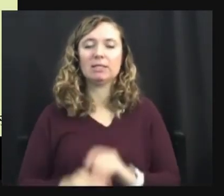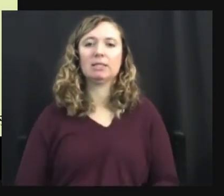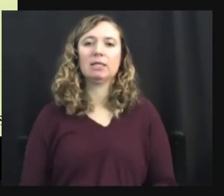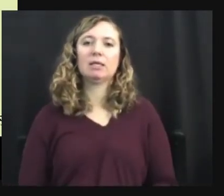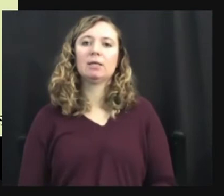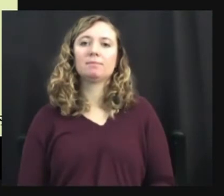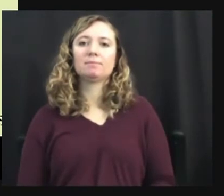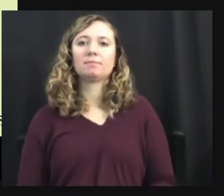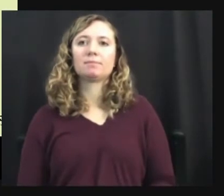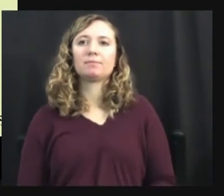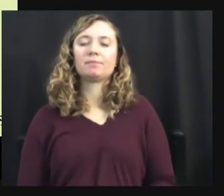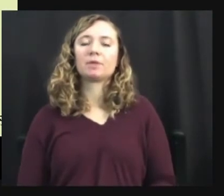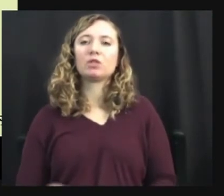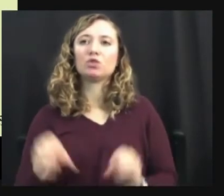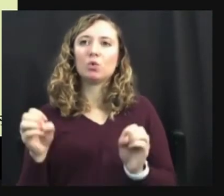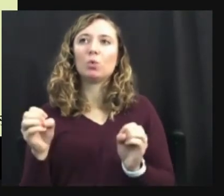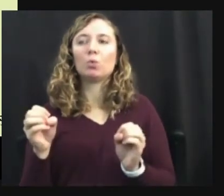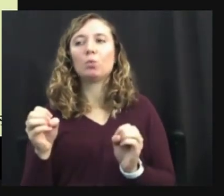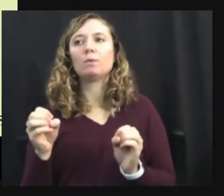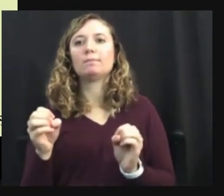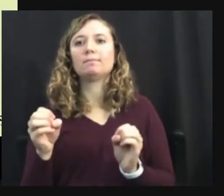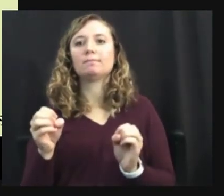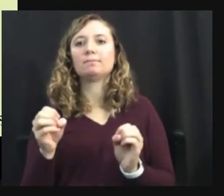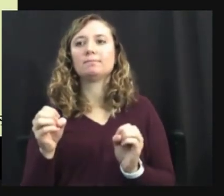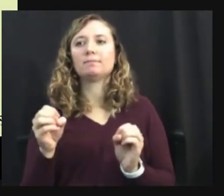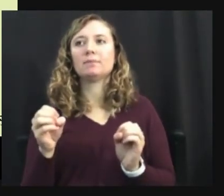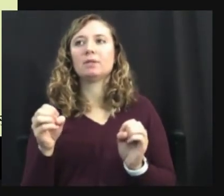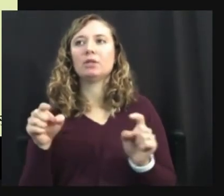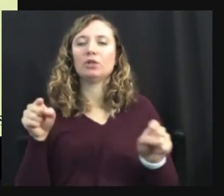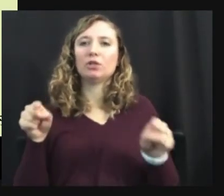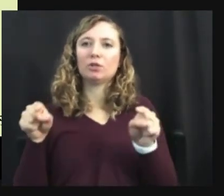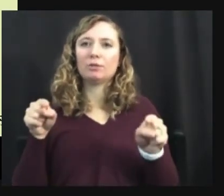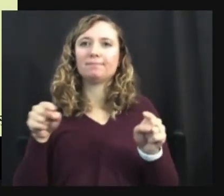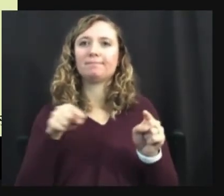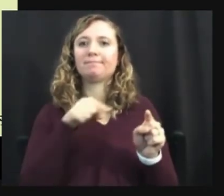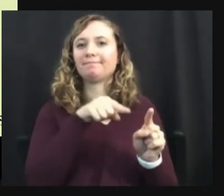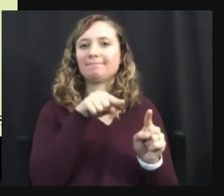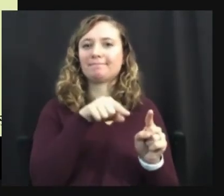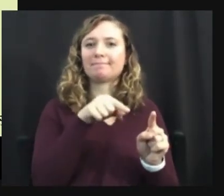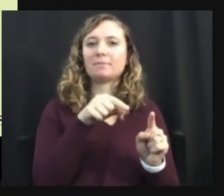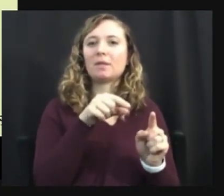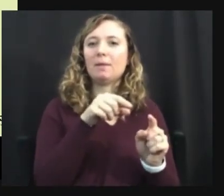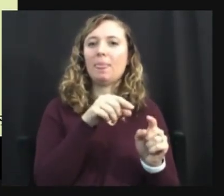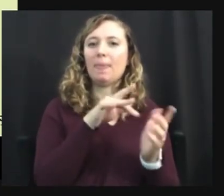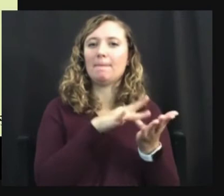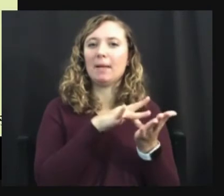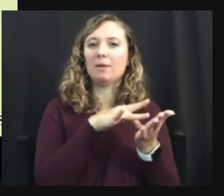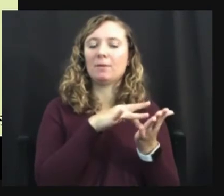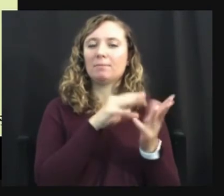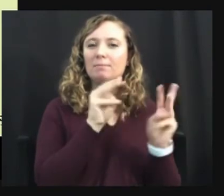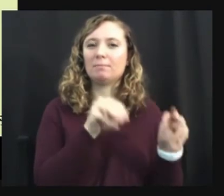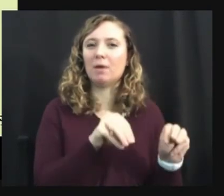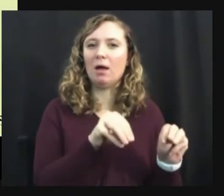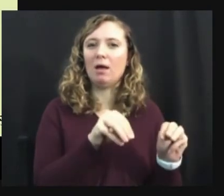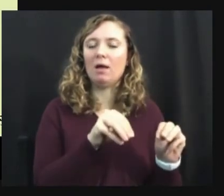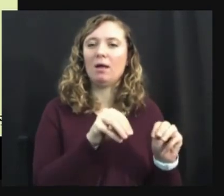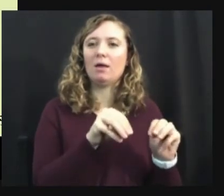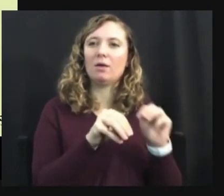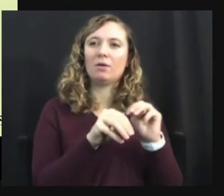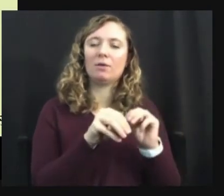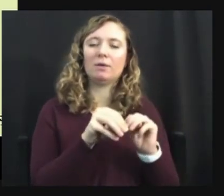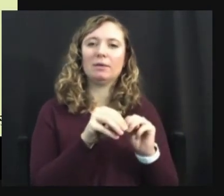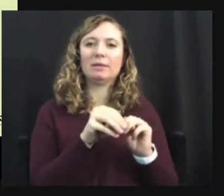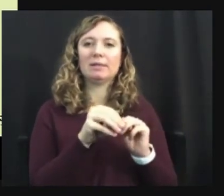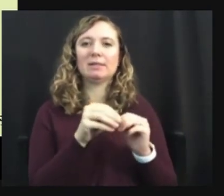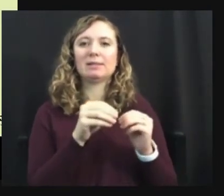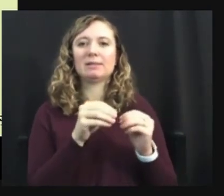disability that isn't present with the functional model or the social model. So